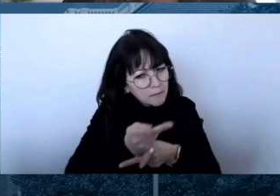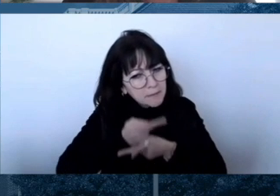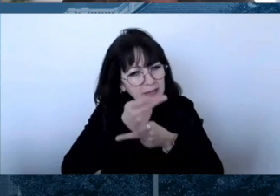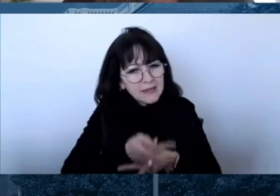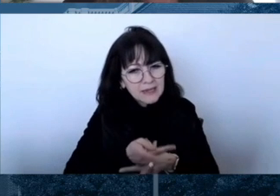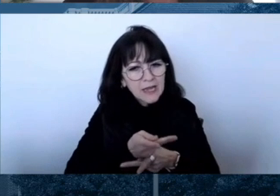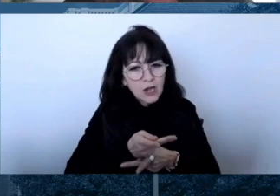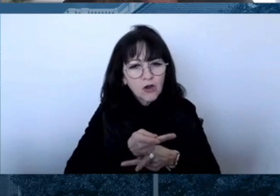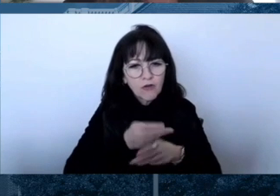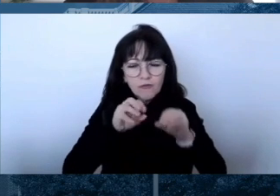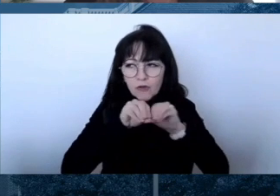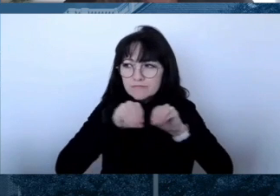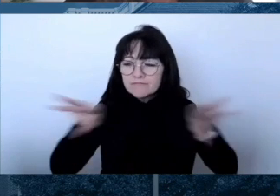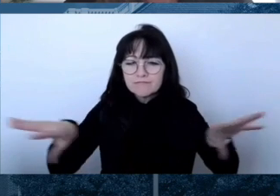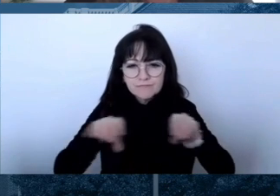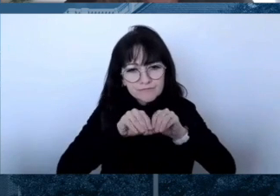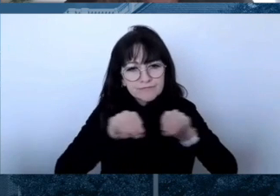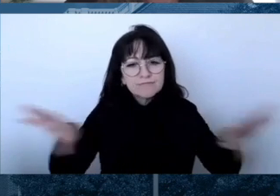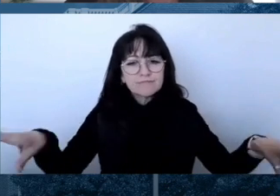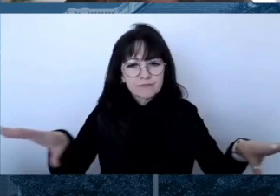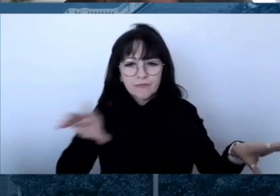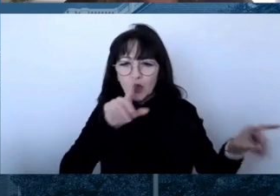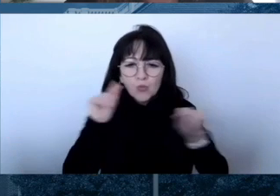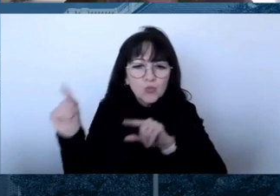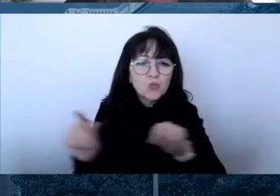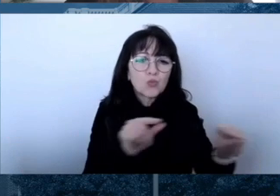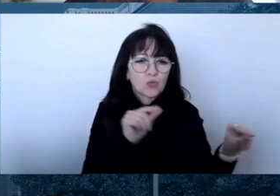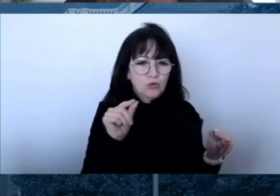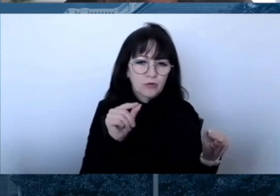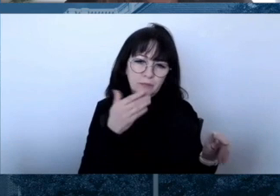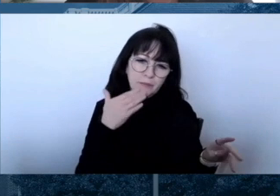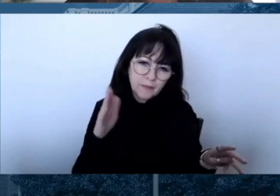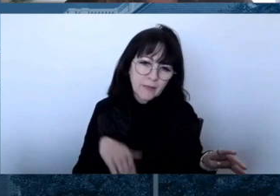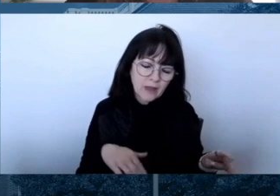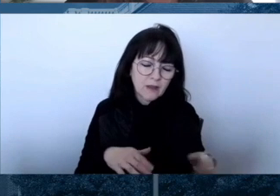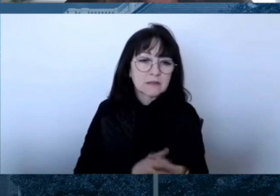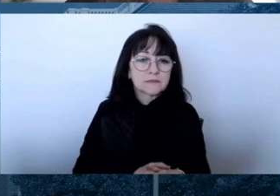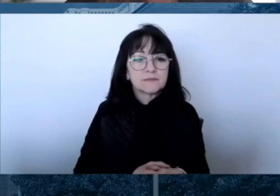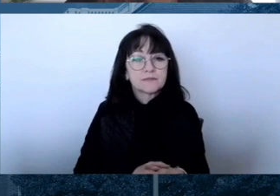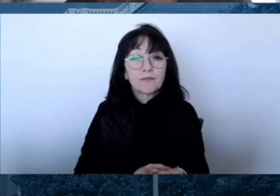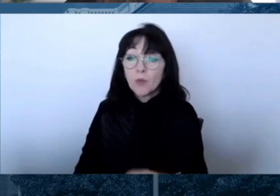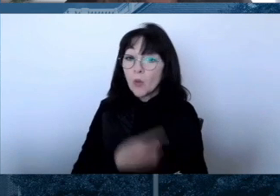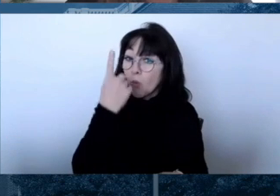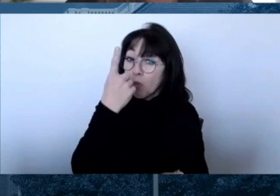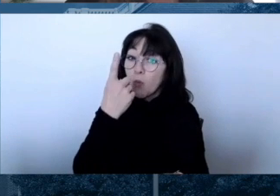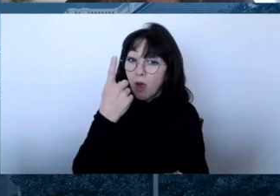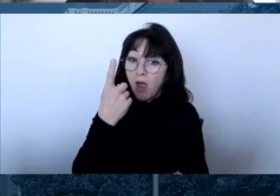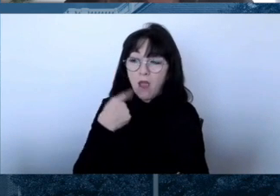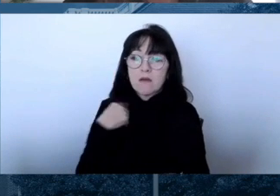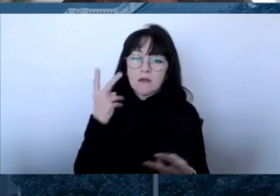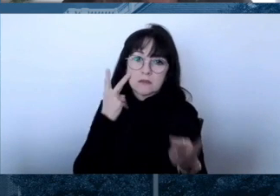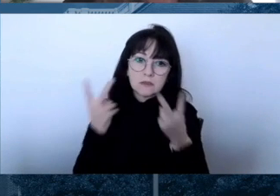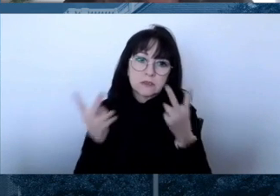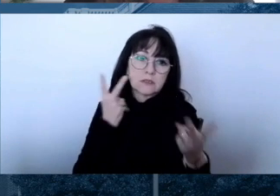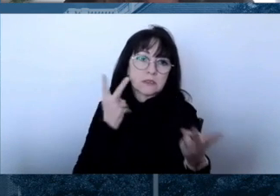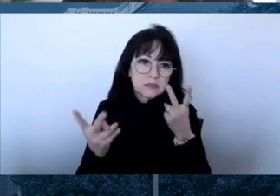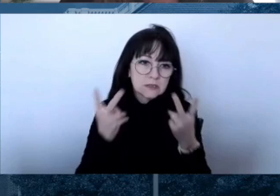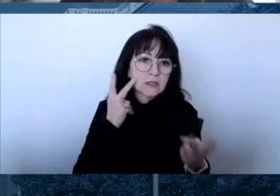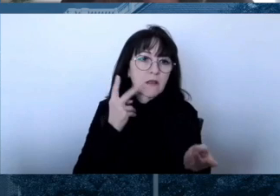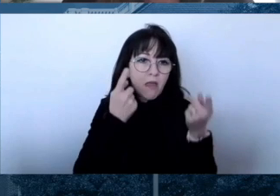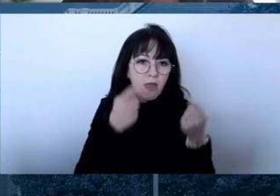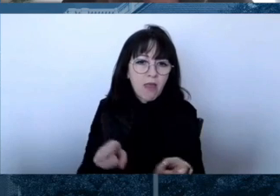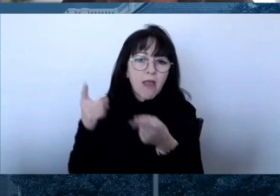mask that one should wear, which has received a lot of attention and has become very controversial lately.